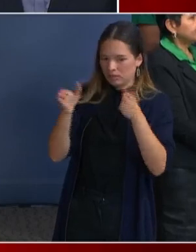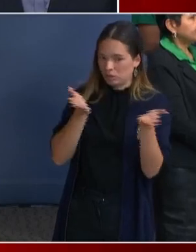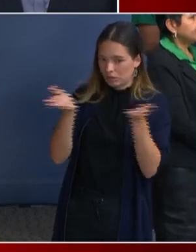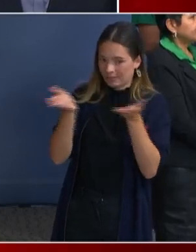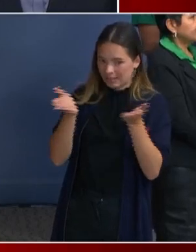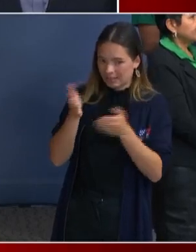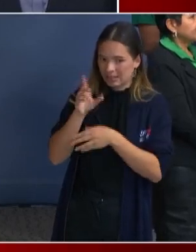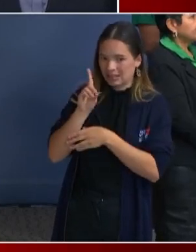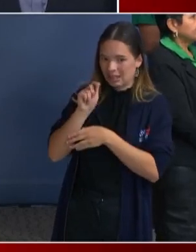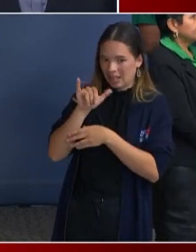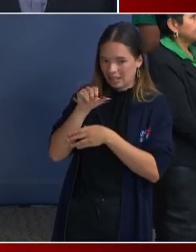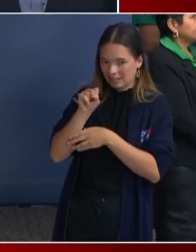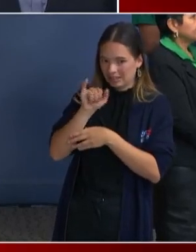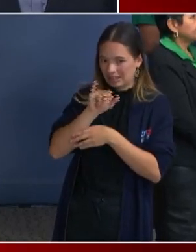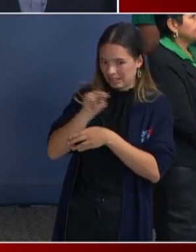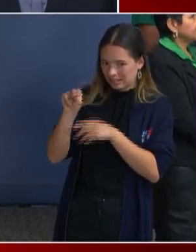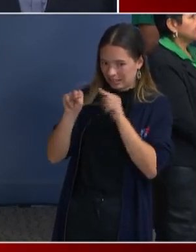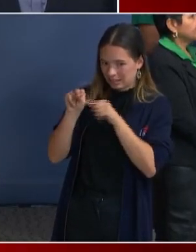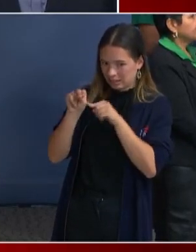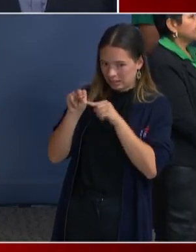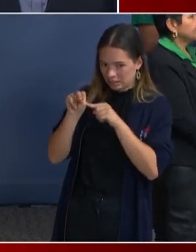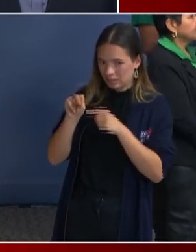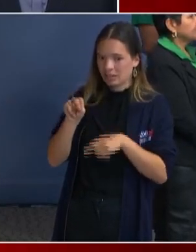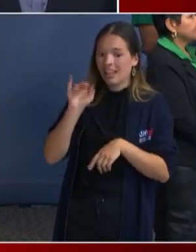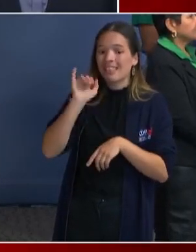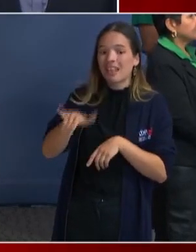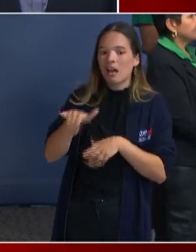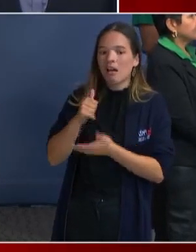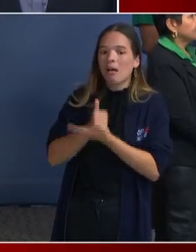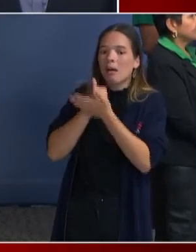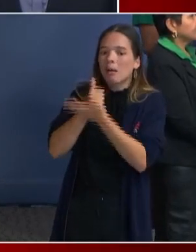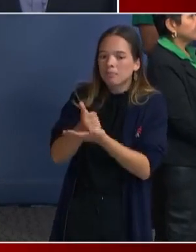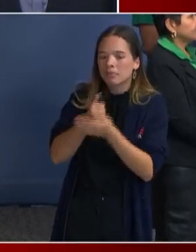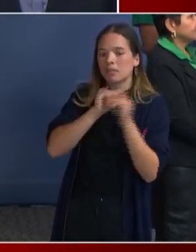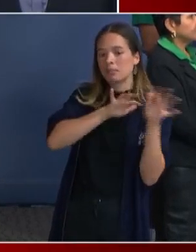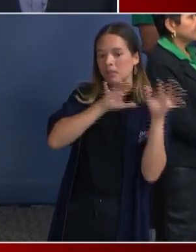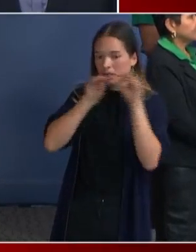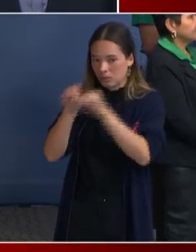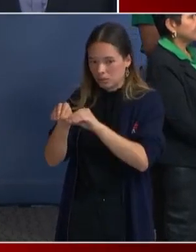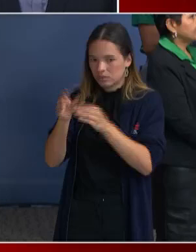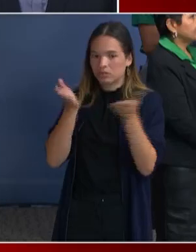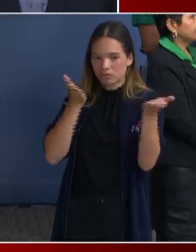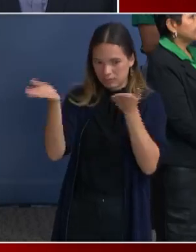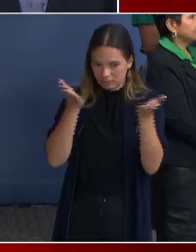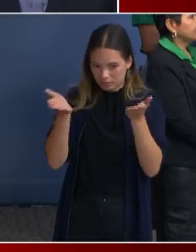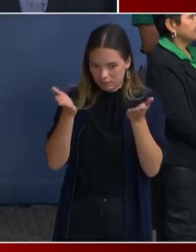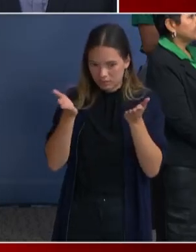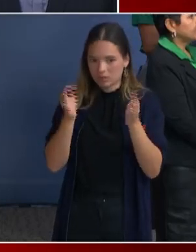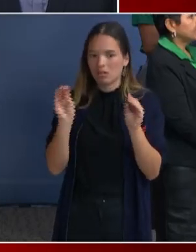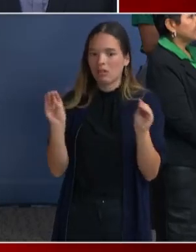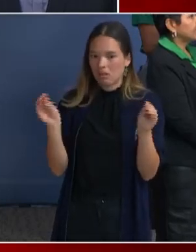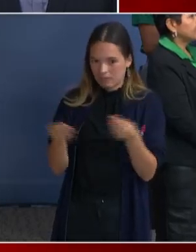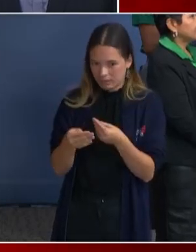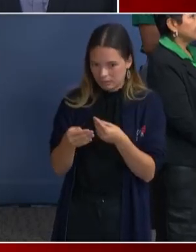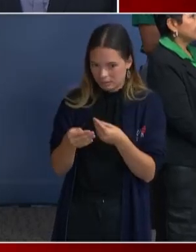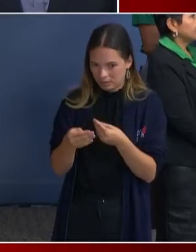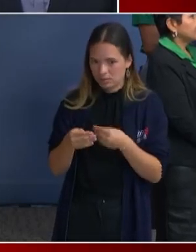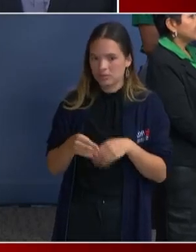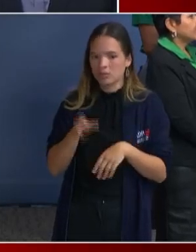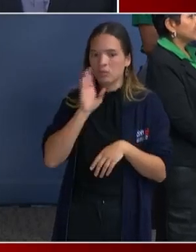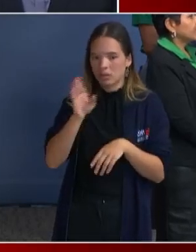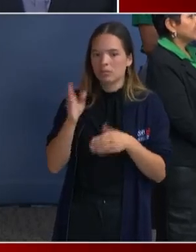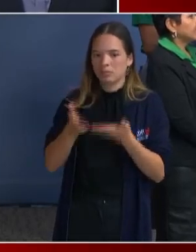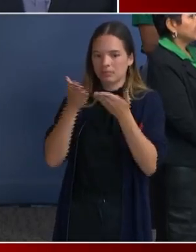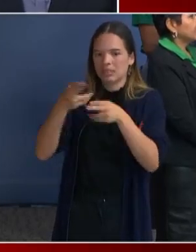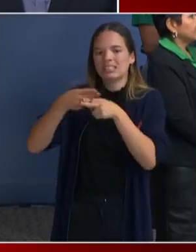it is in line with what the Migrant Services Office will do, provide temporary housing while people